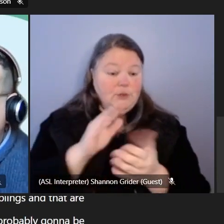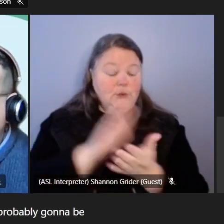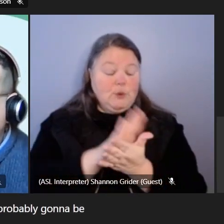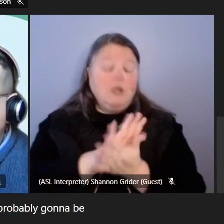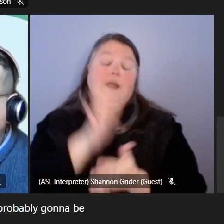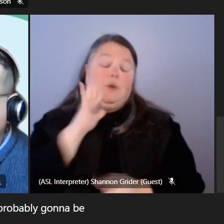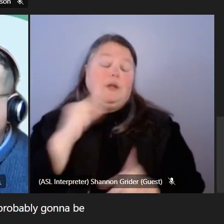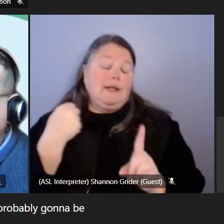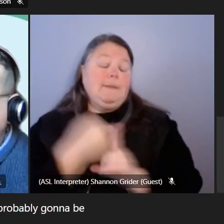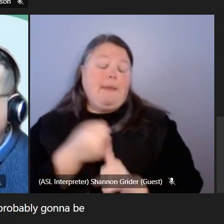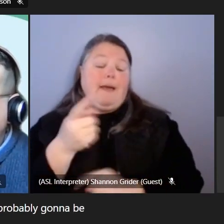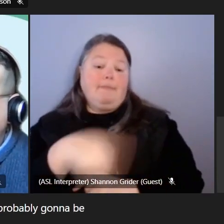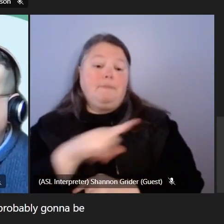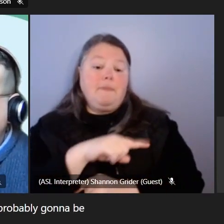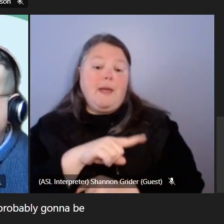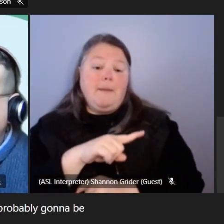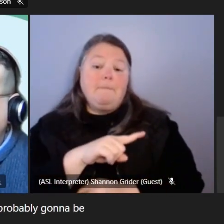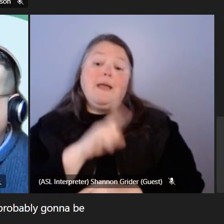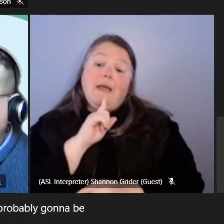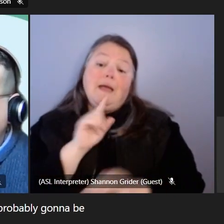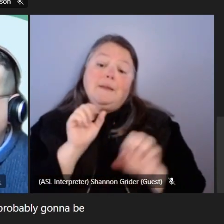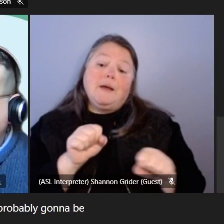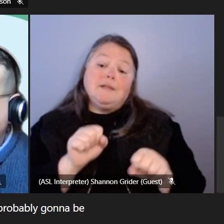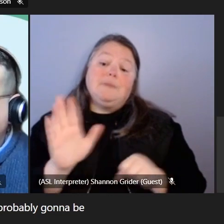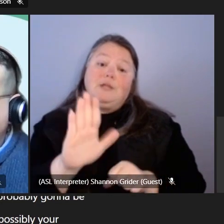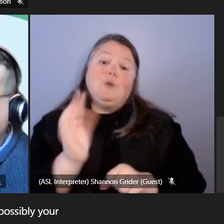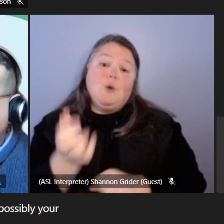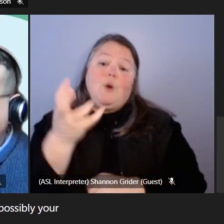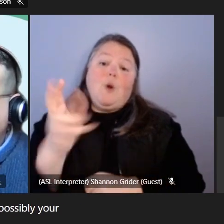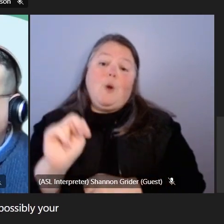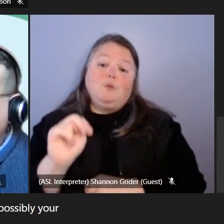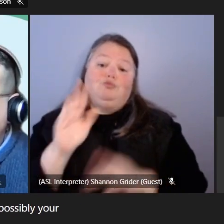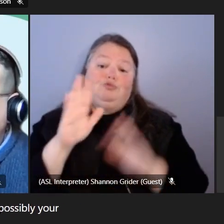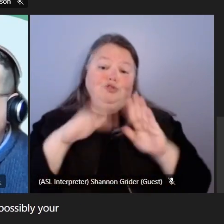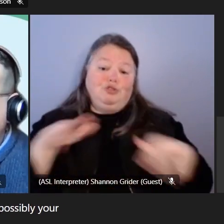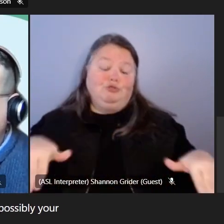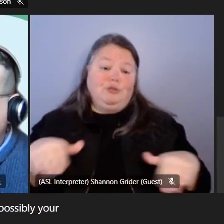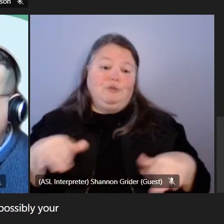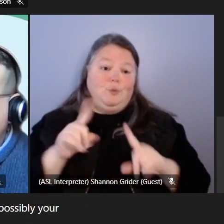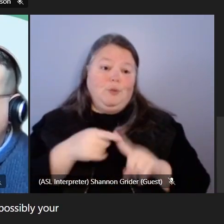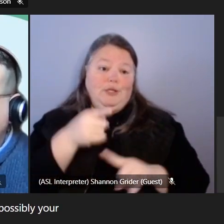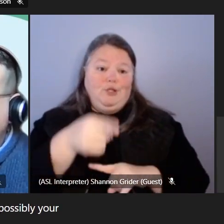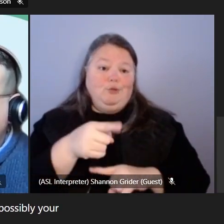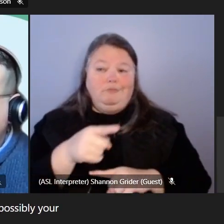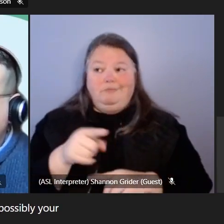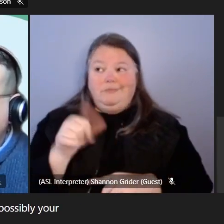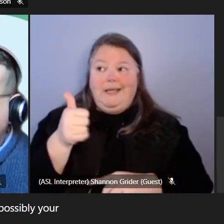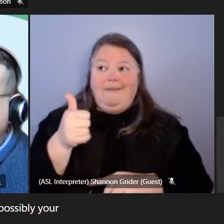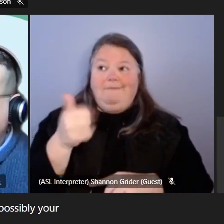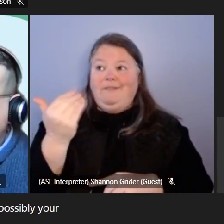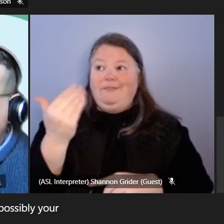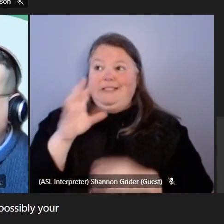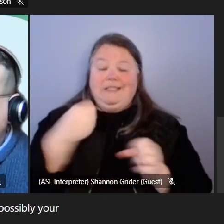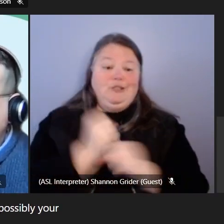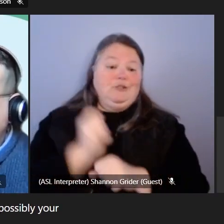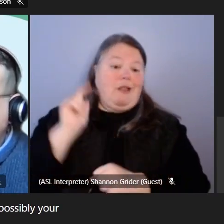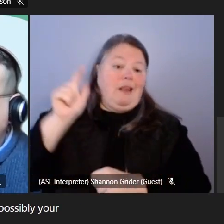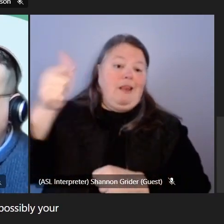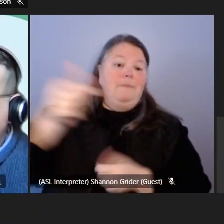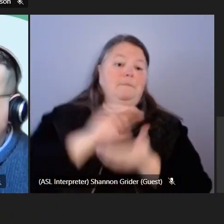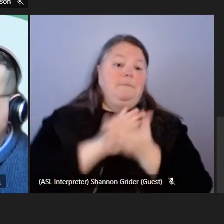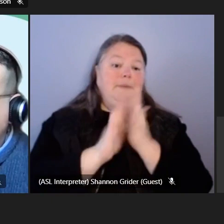impacts them and um quite possibly your children when you are uh in 10 to 15 years when you're um